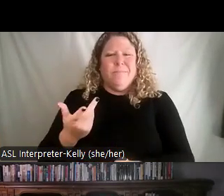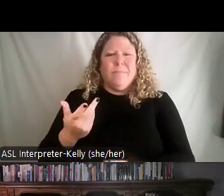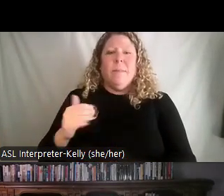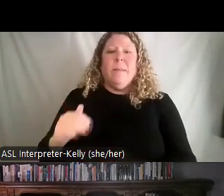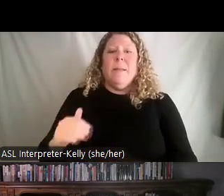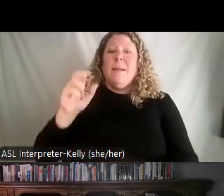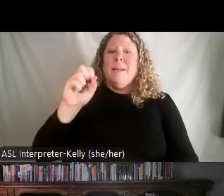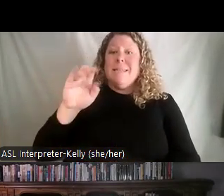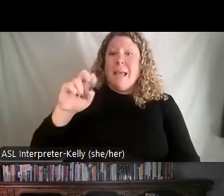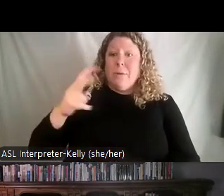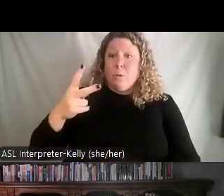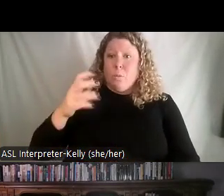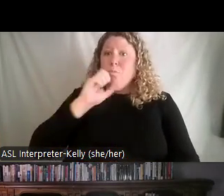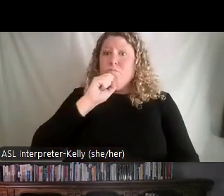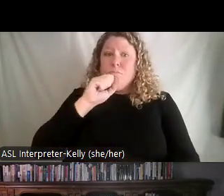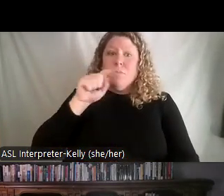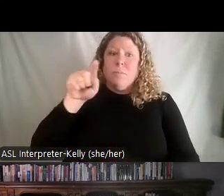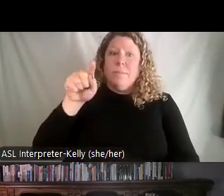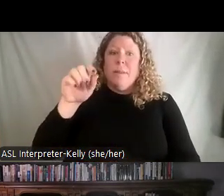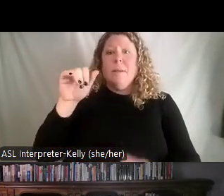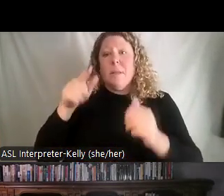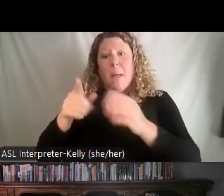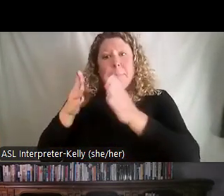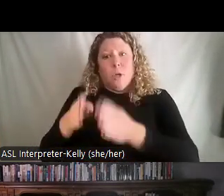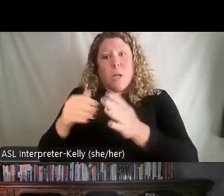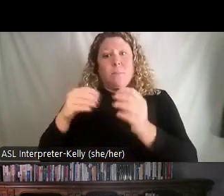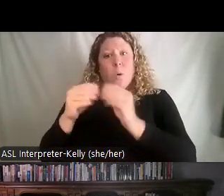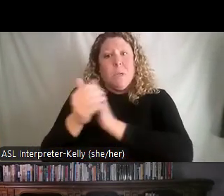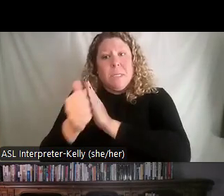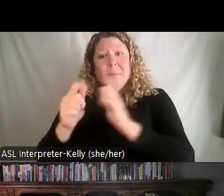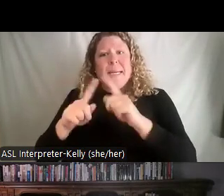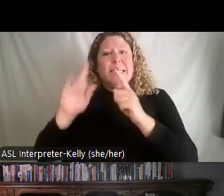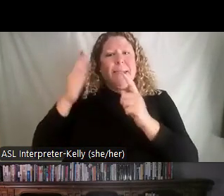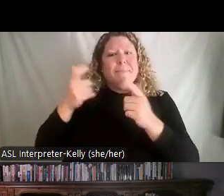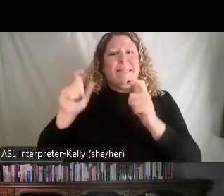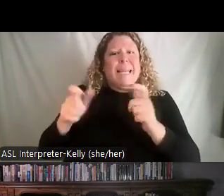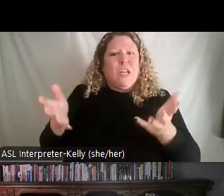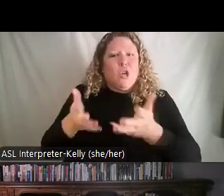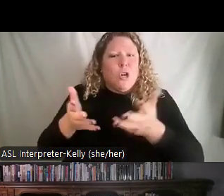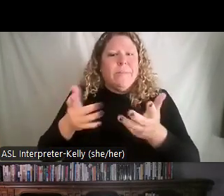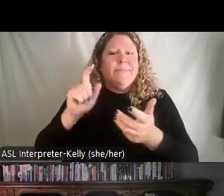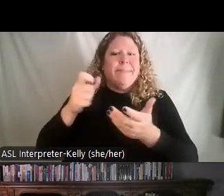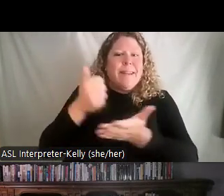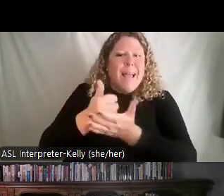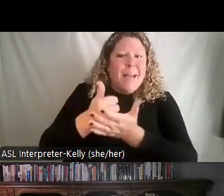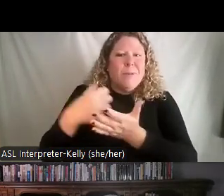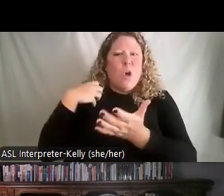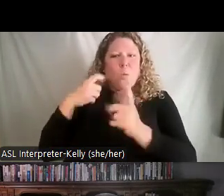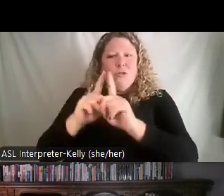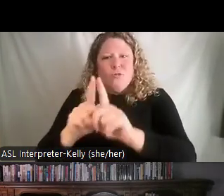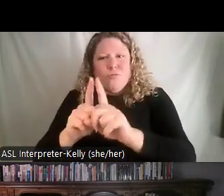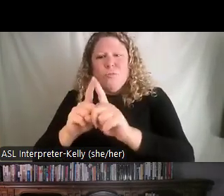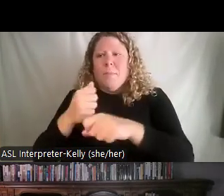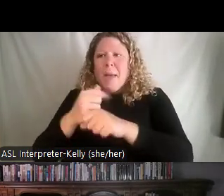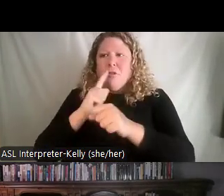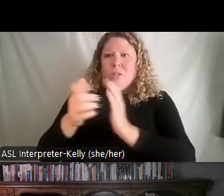little bit better knowledge. They know what they're doing. But they need some encouragement. They need some help, you know, coaching, taking them to the next level.